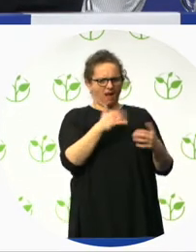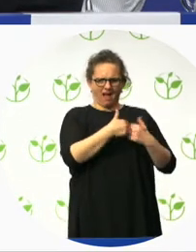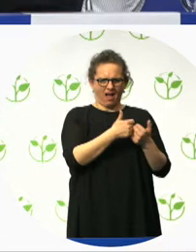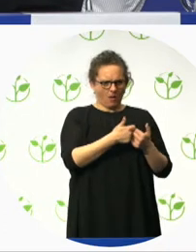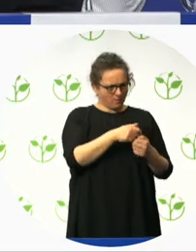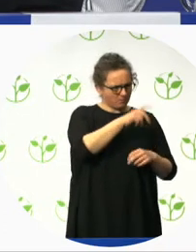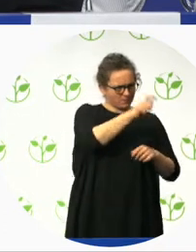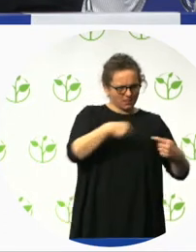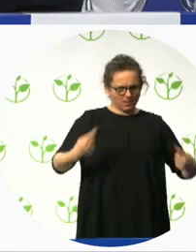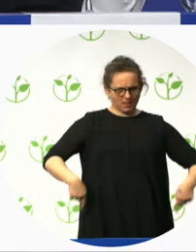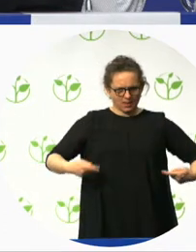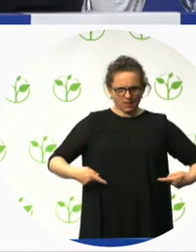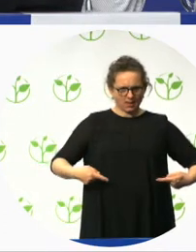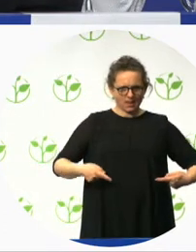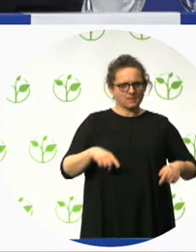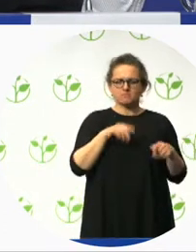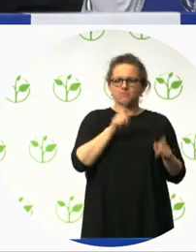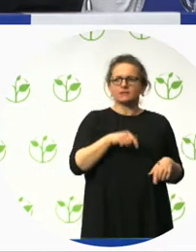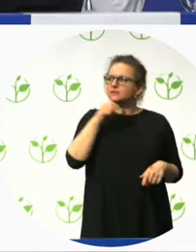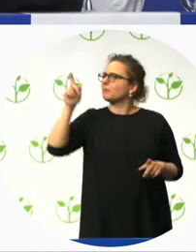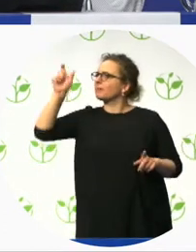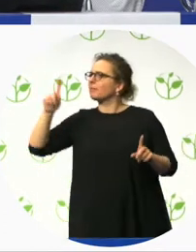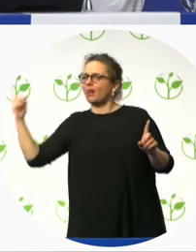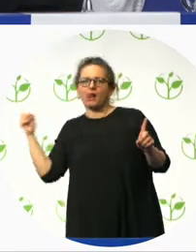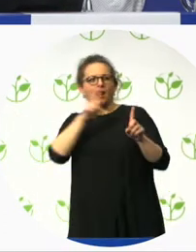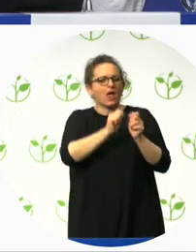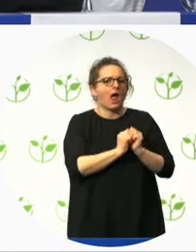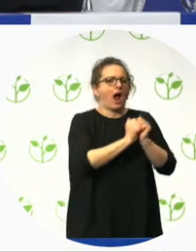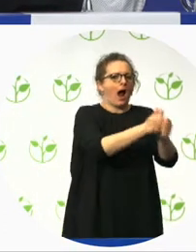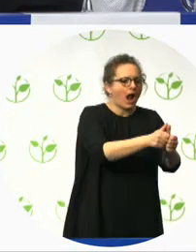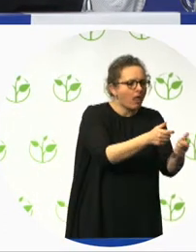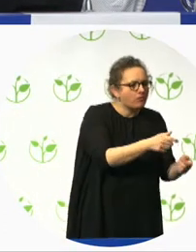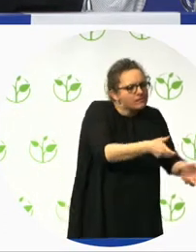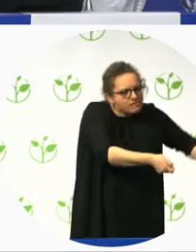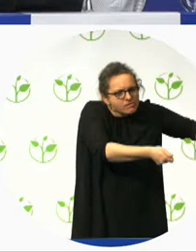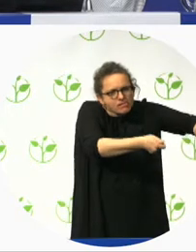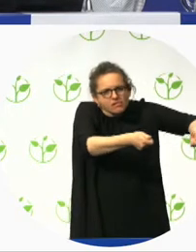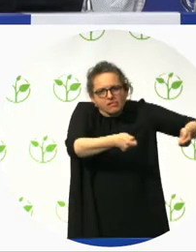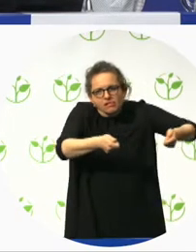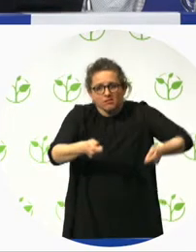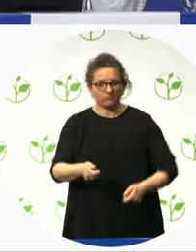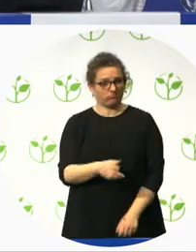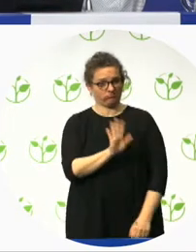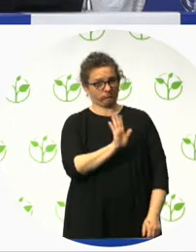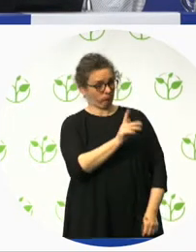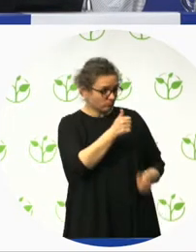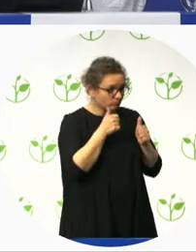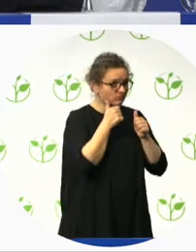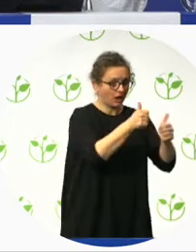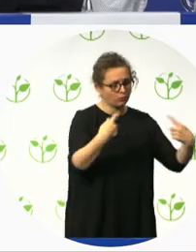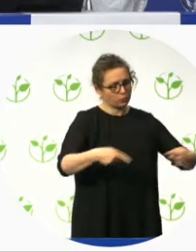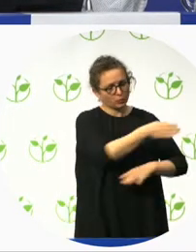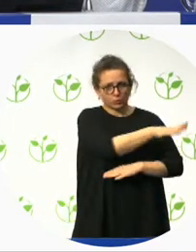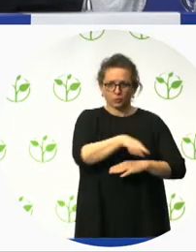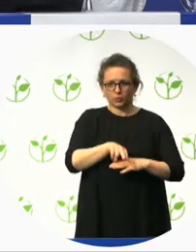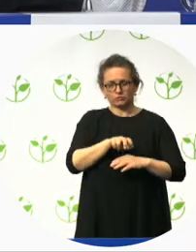Swim, do what they need to do, and then get back up to the transfer station. We also used the end of the lane lines in the pool are